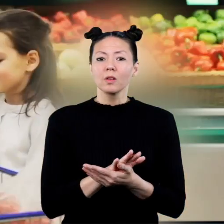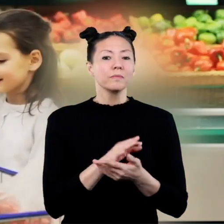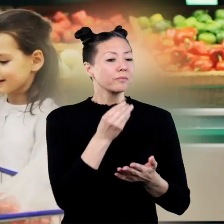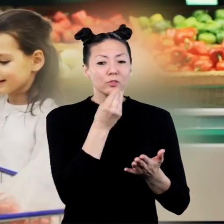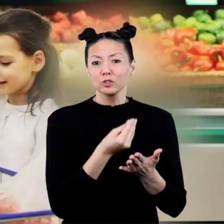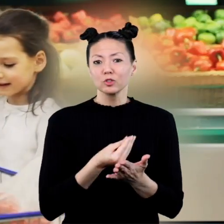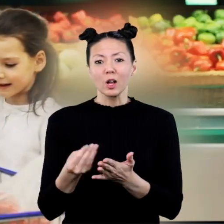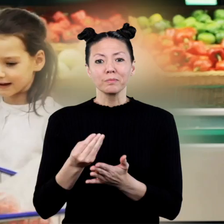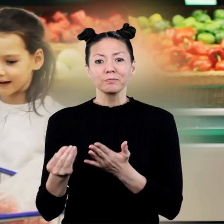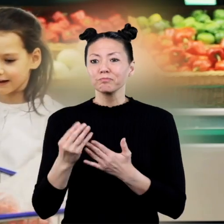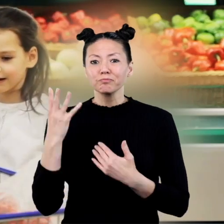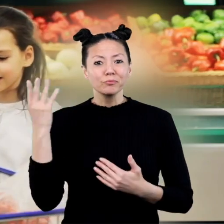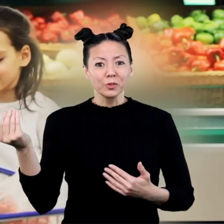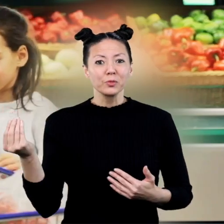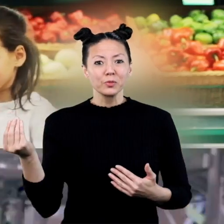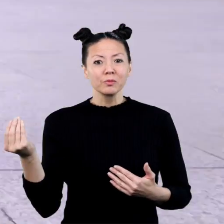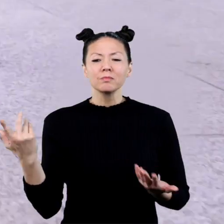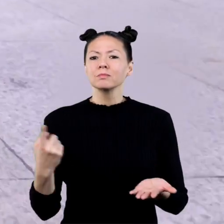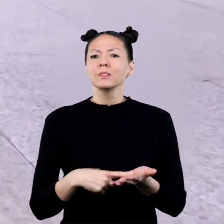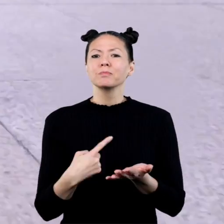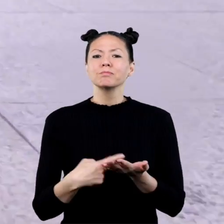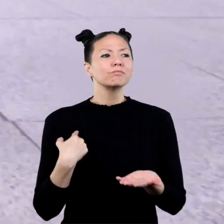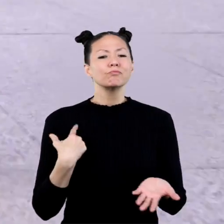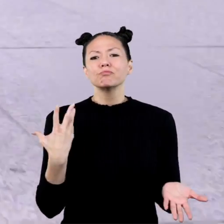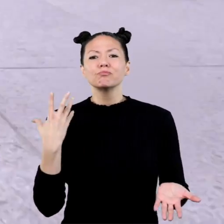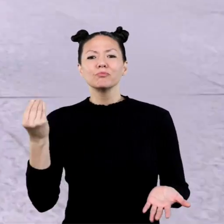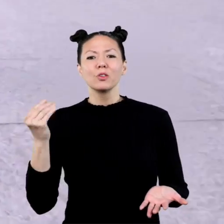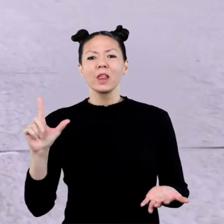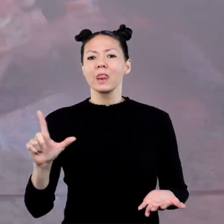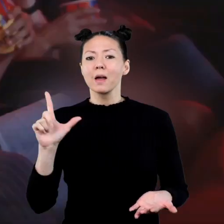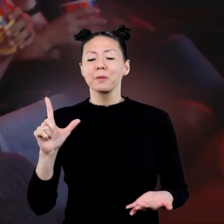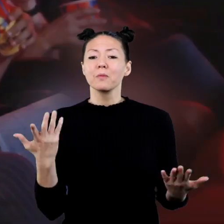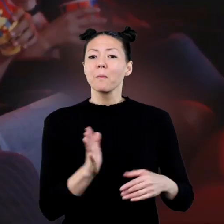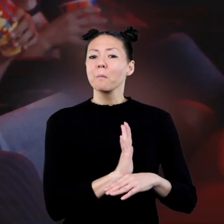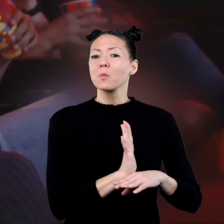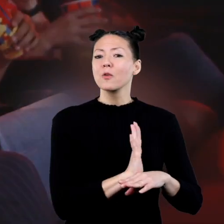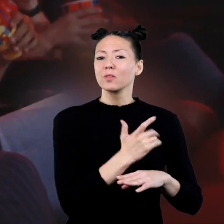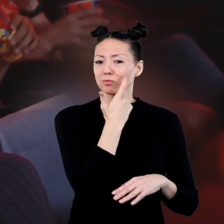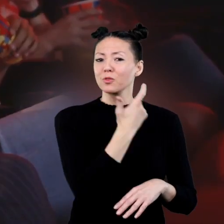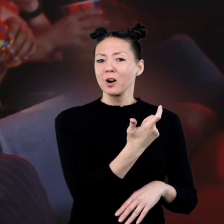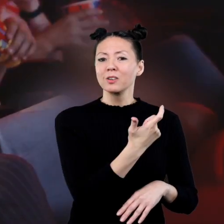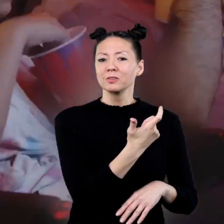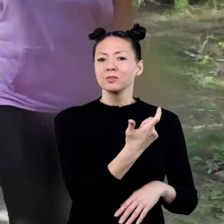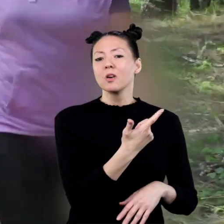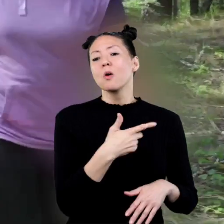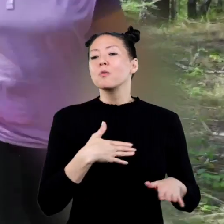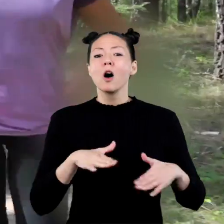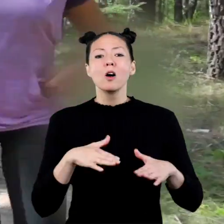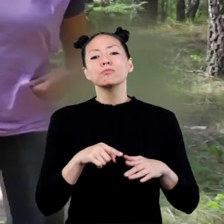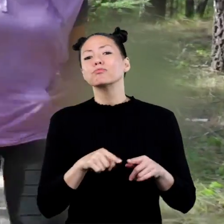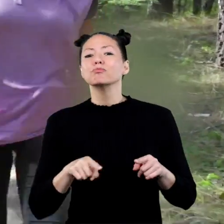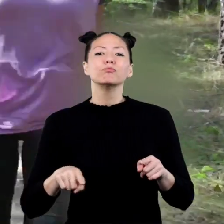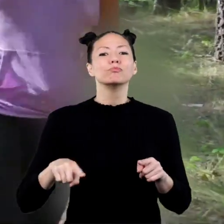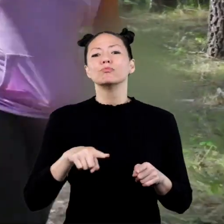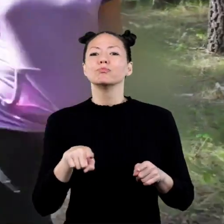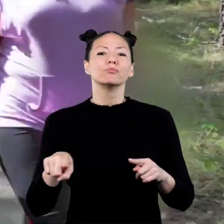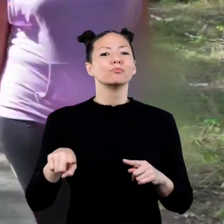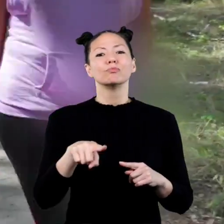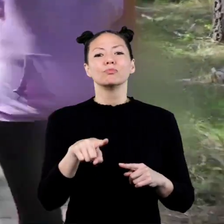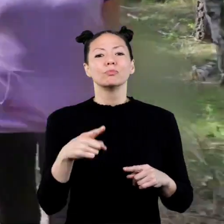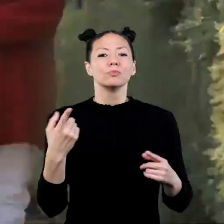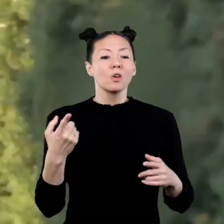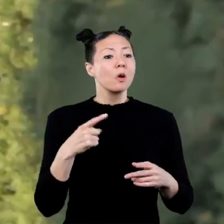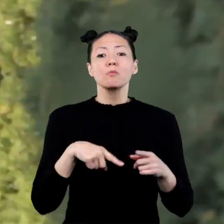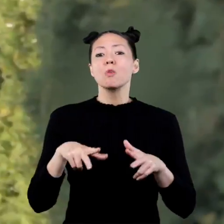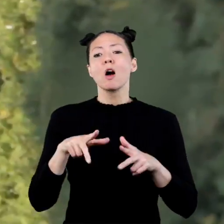We go to the grocery store. Sometimes we go to the library or to the movies. We even take walks around the block.